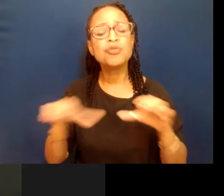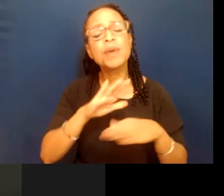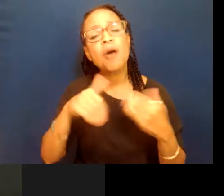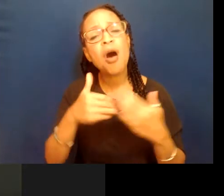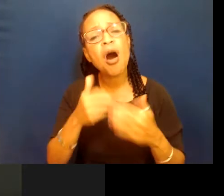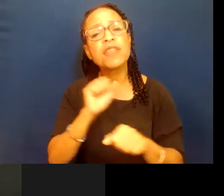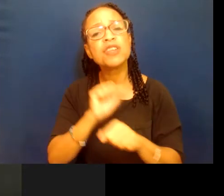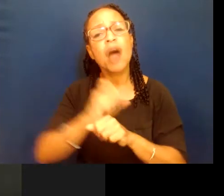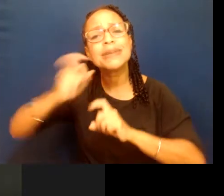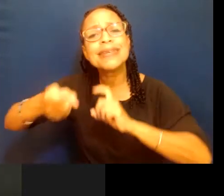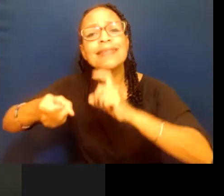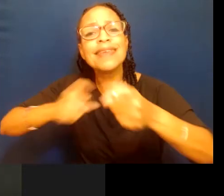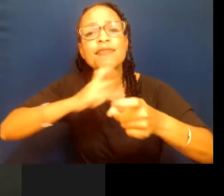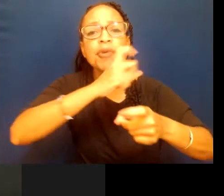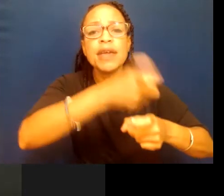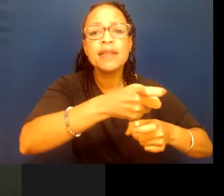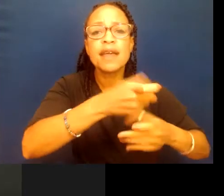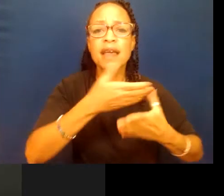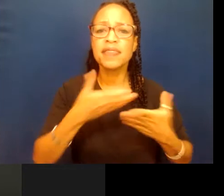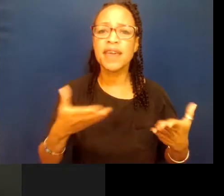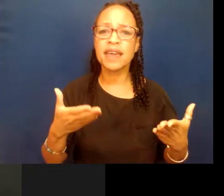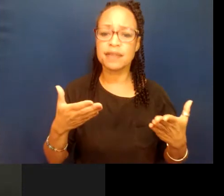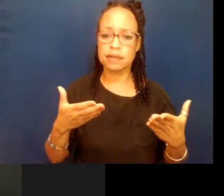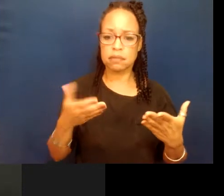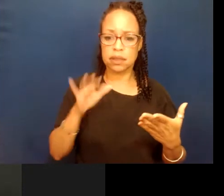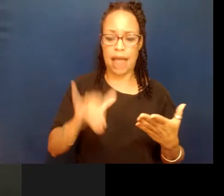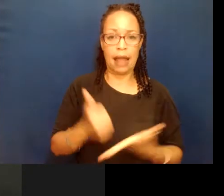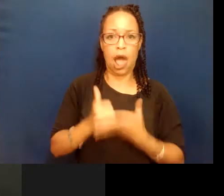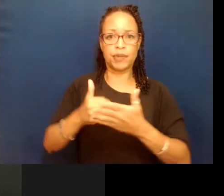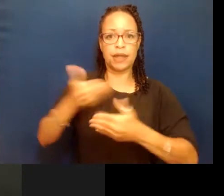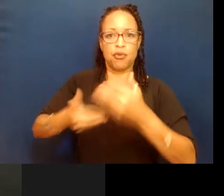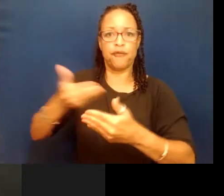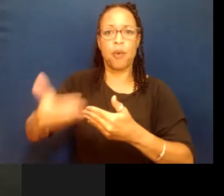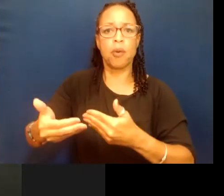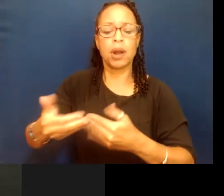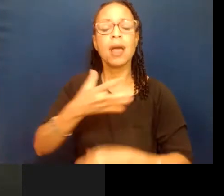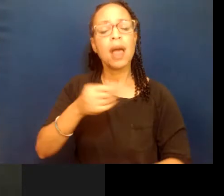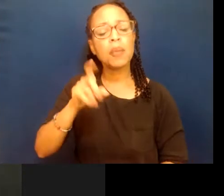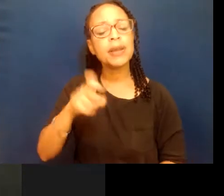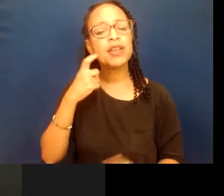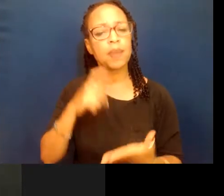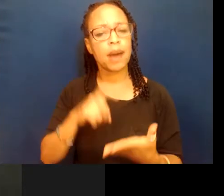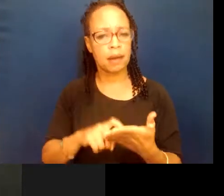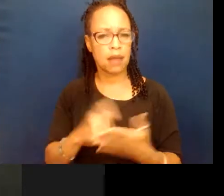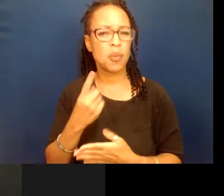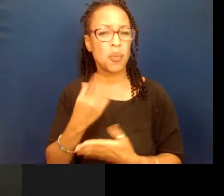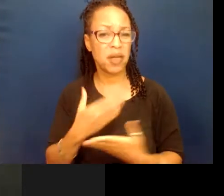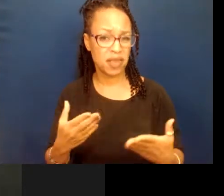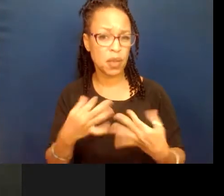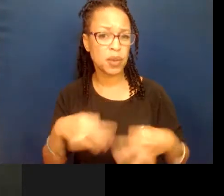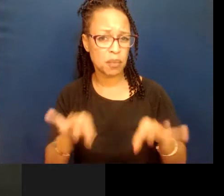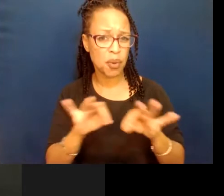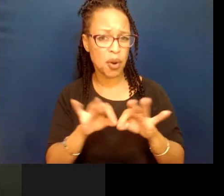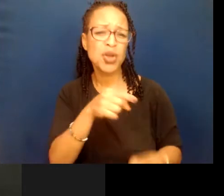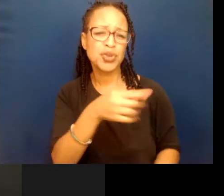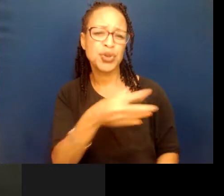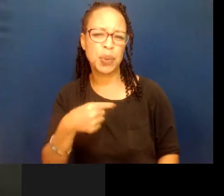deliveries, everything that is necessary in order to be able to move things forward. And we have to recognize, and one thing that I think is really important, and you and I